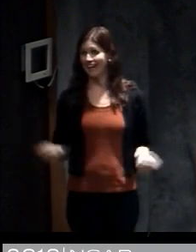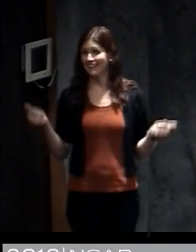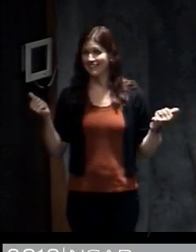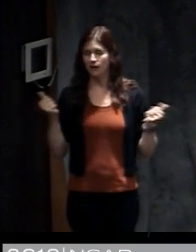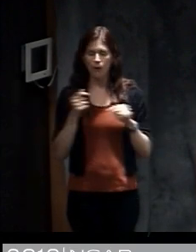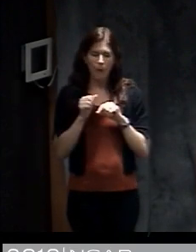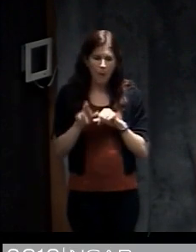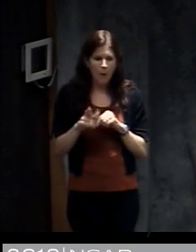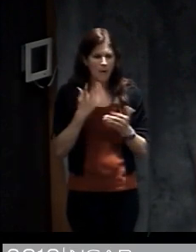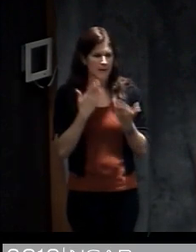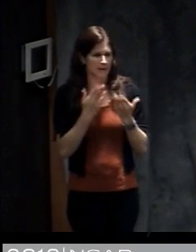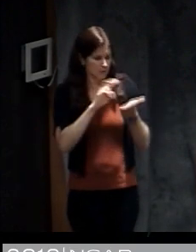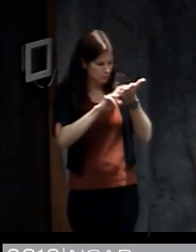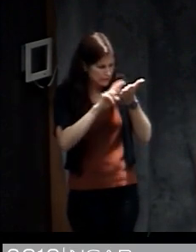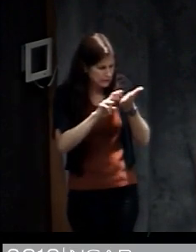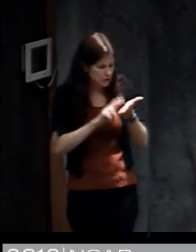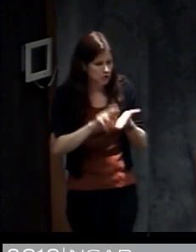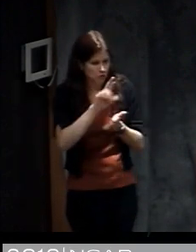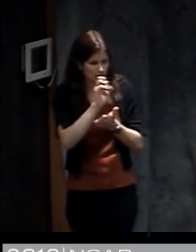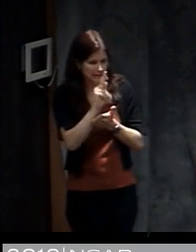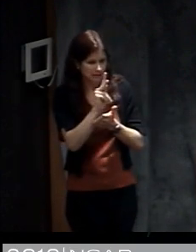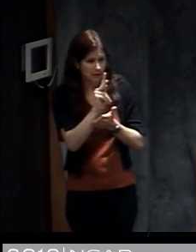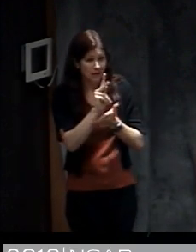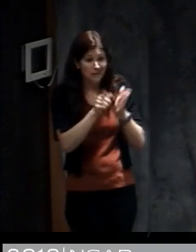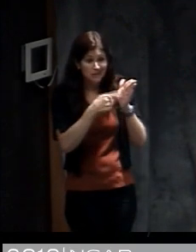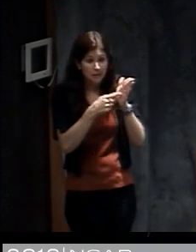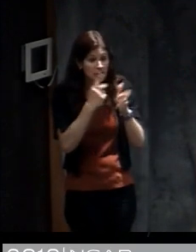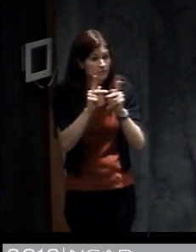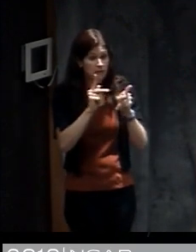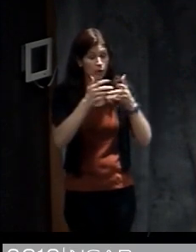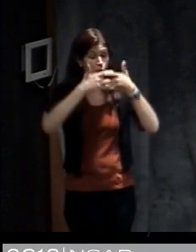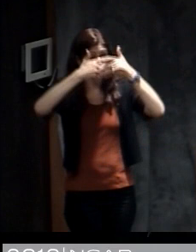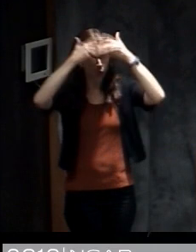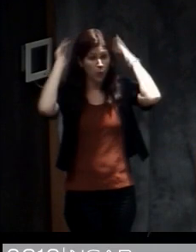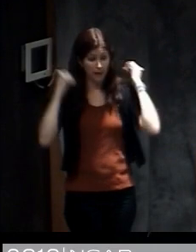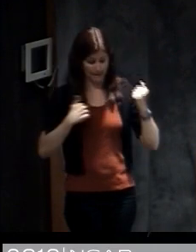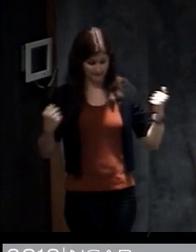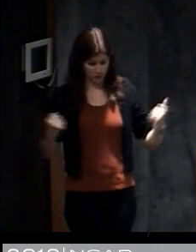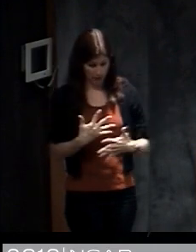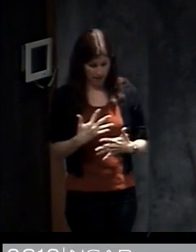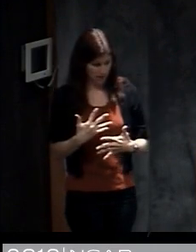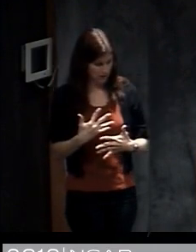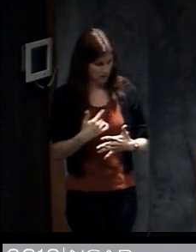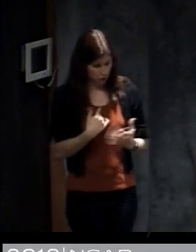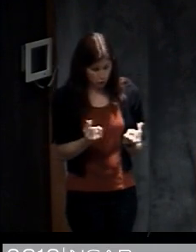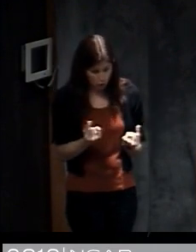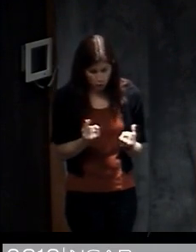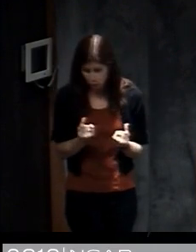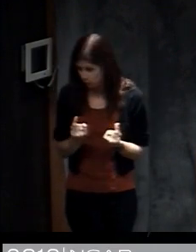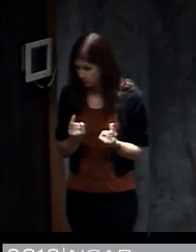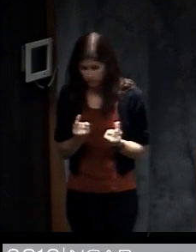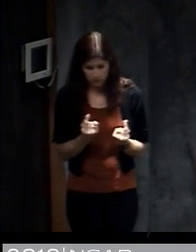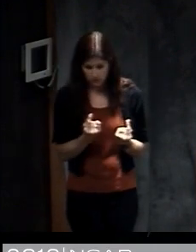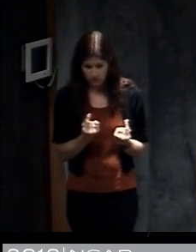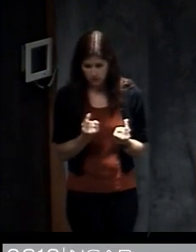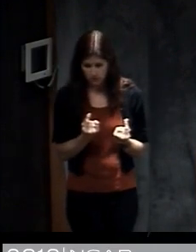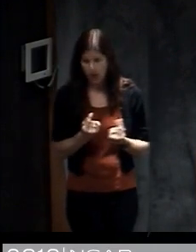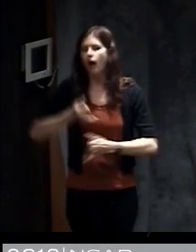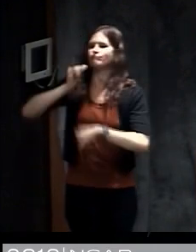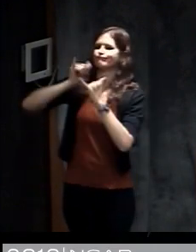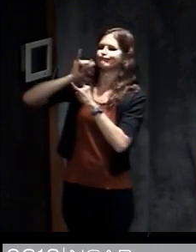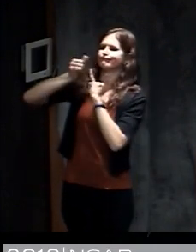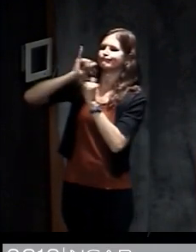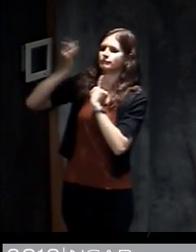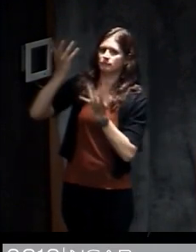and their research in risk communication shows this, sometimes people can be so overwhelmed by their fear of something, if they don't think they can do something effective, they will engage in these coping